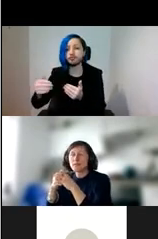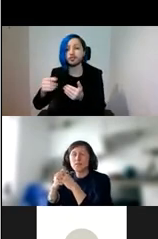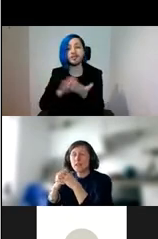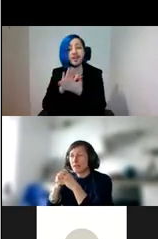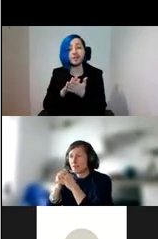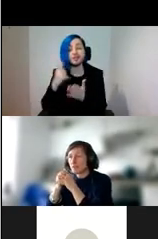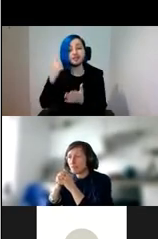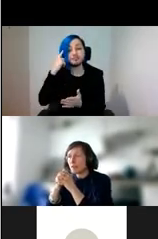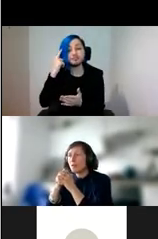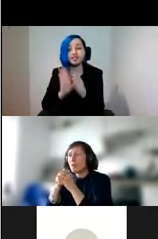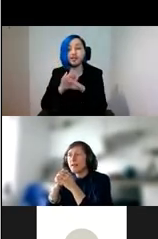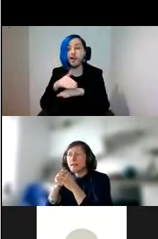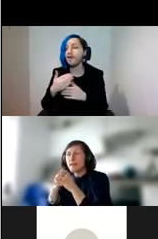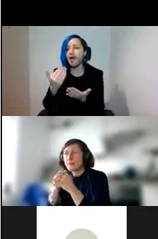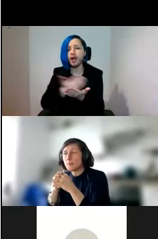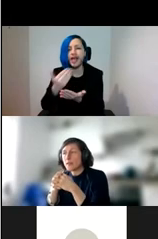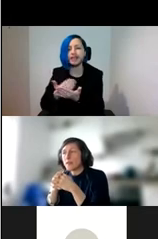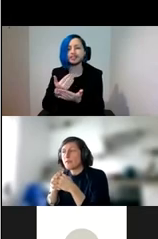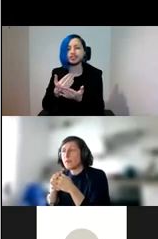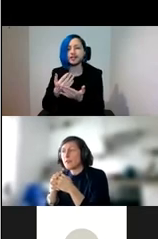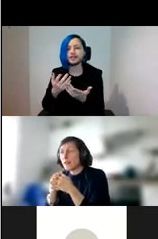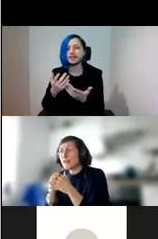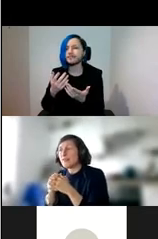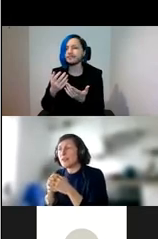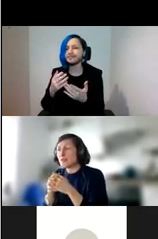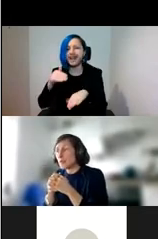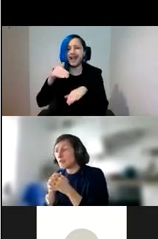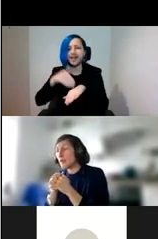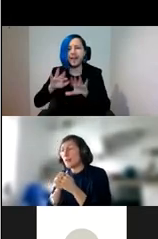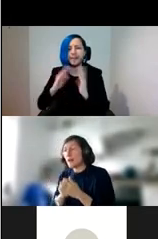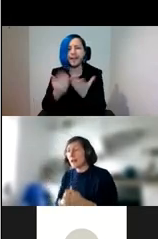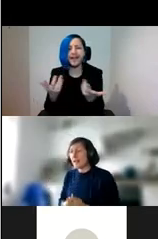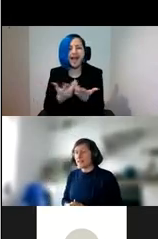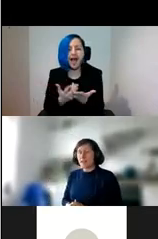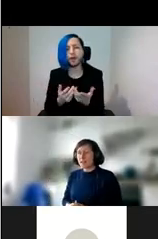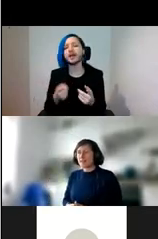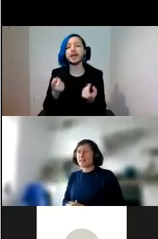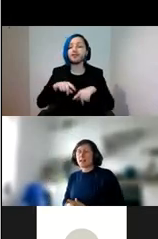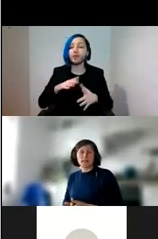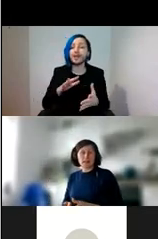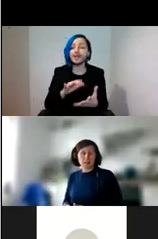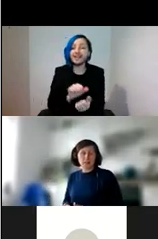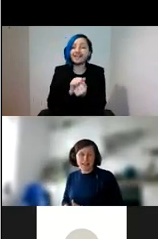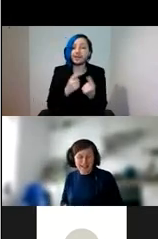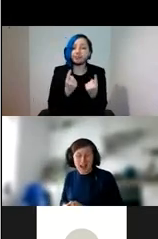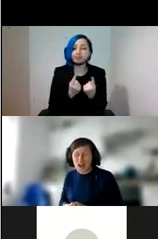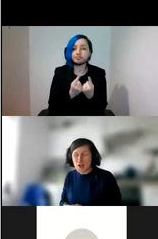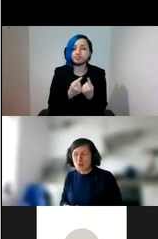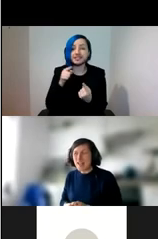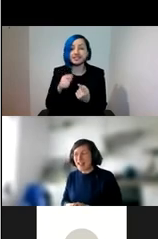impact of collections. Why keep something if in doing so we are hastening its and our